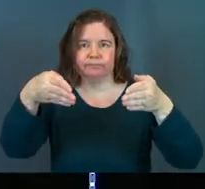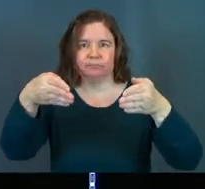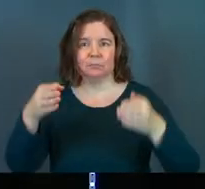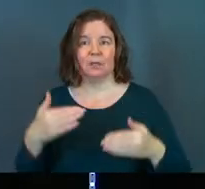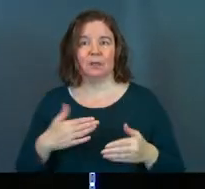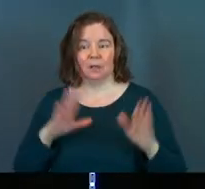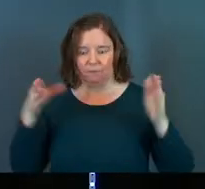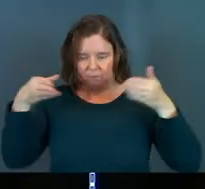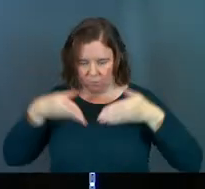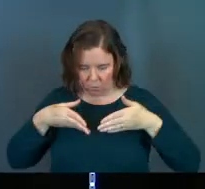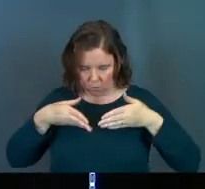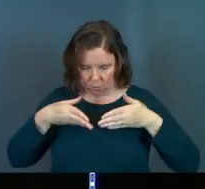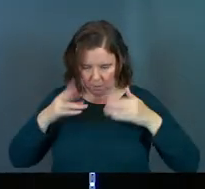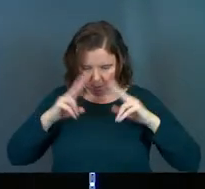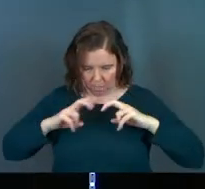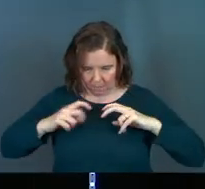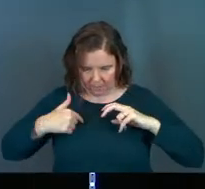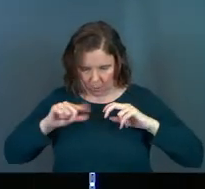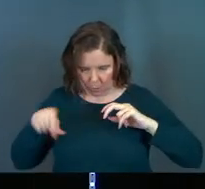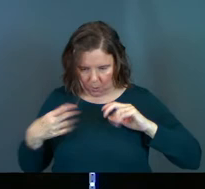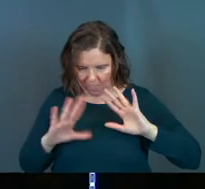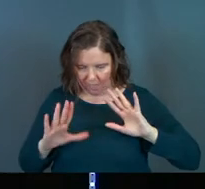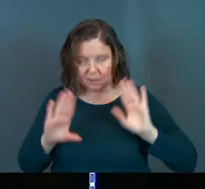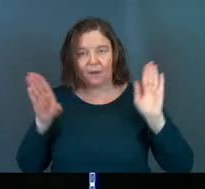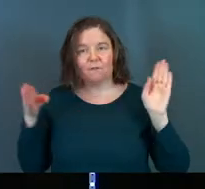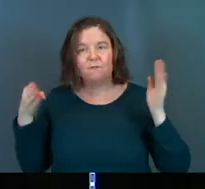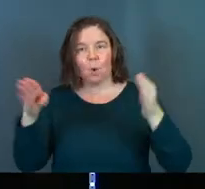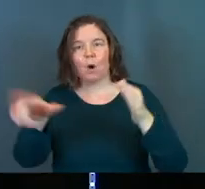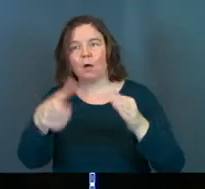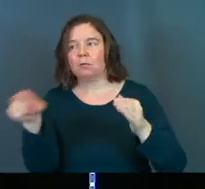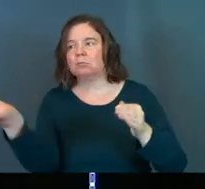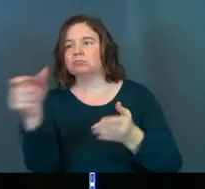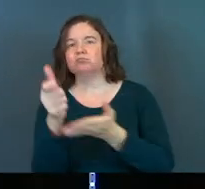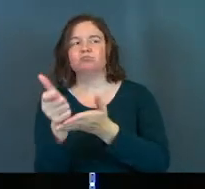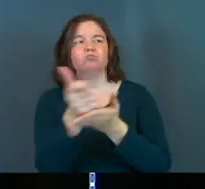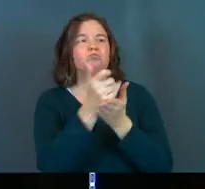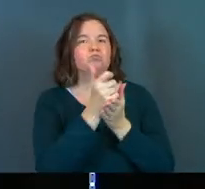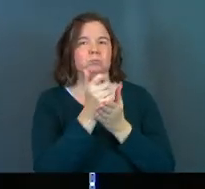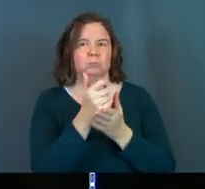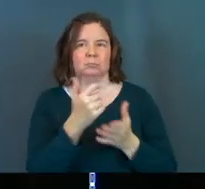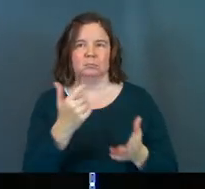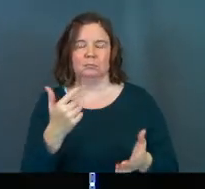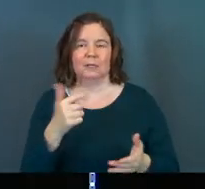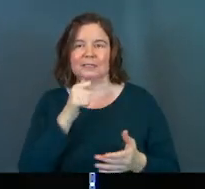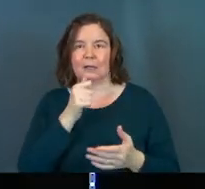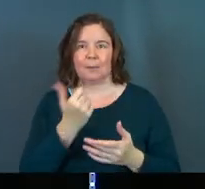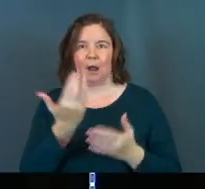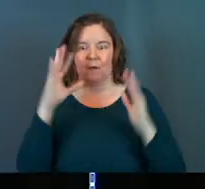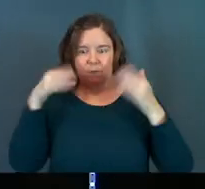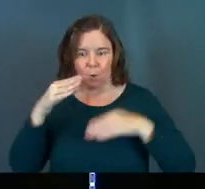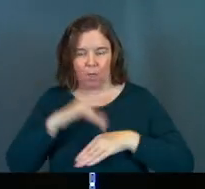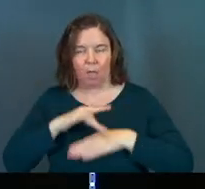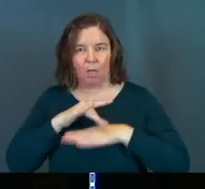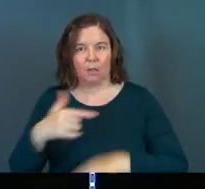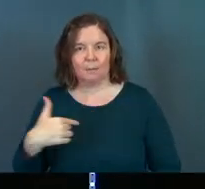of self-forgetfulness. The peace and the rest that it brings because I'm not consumed by me.